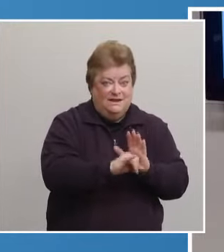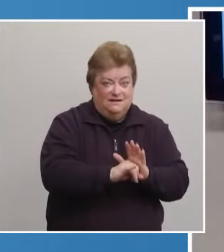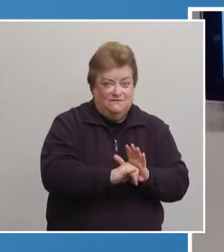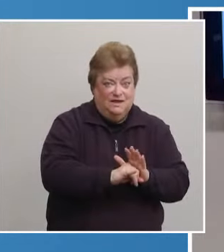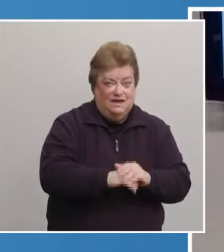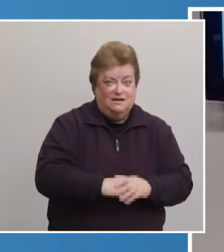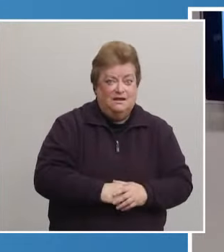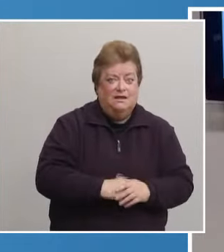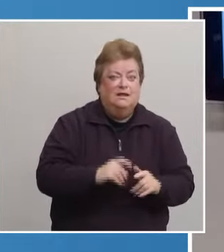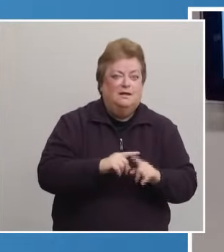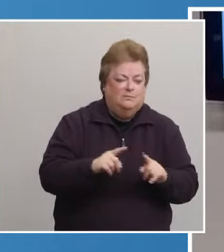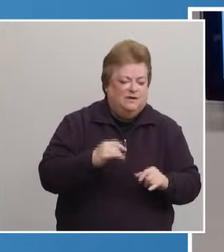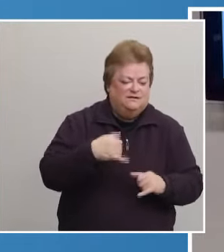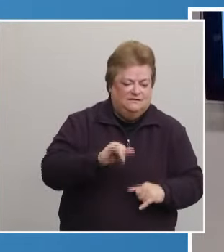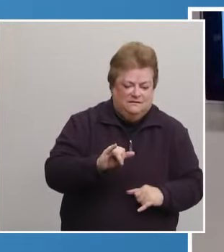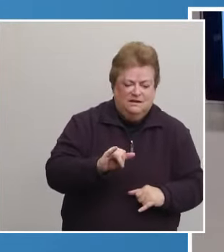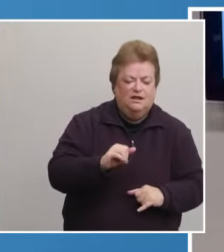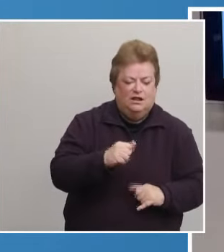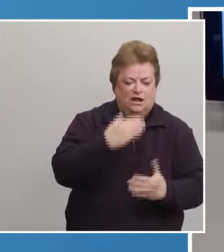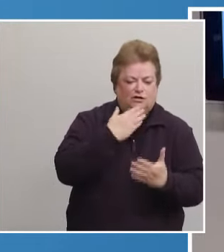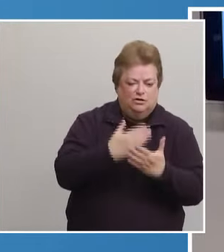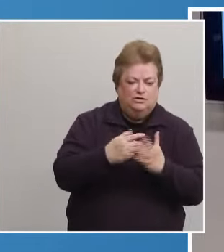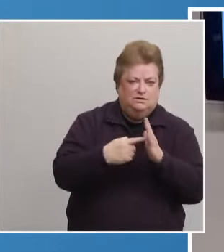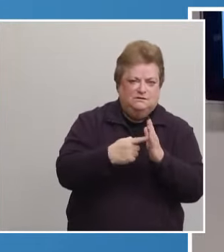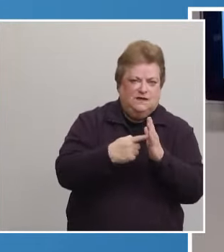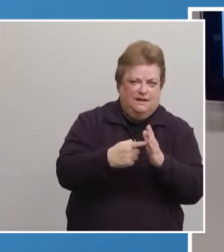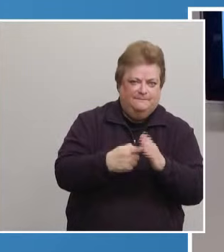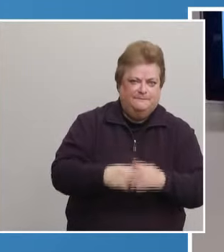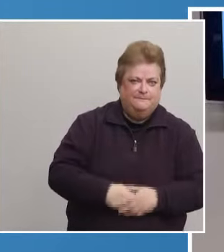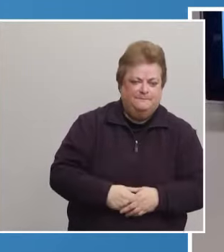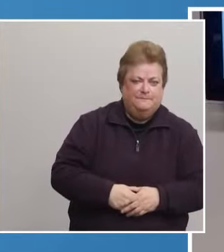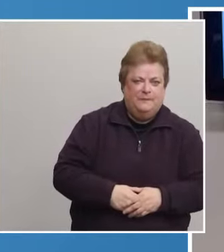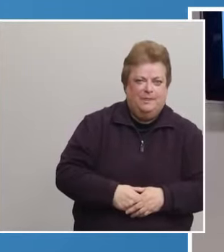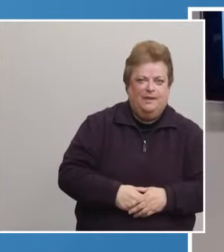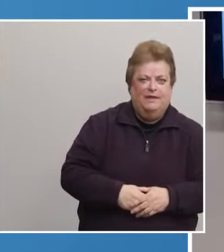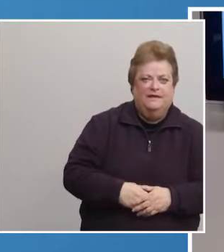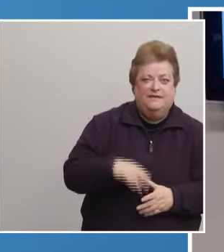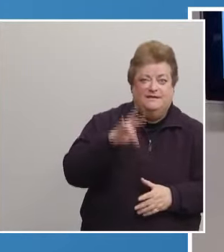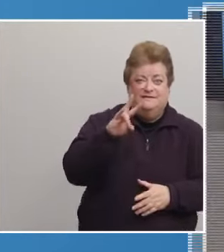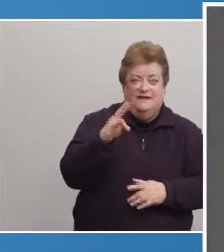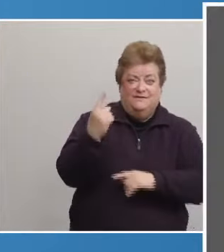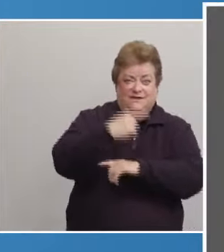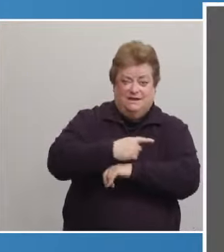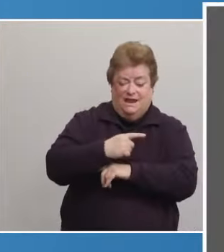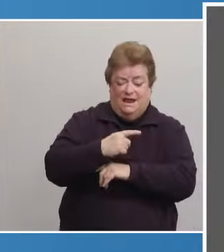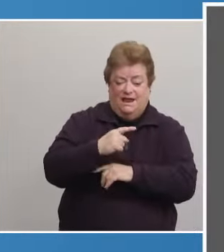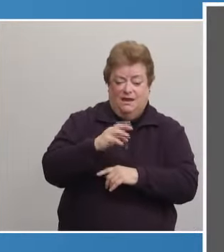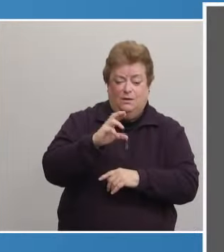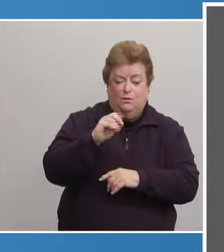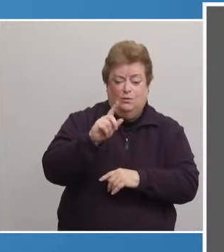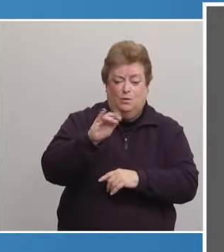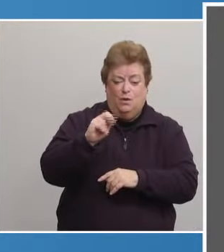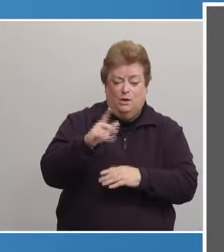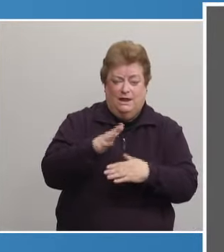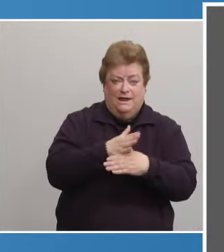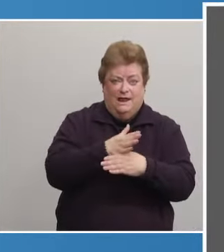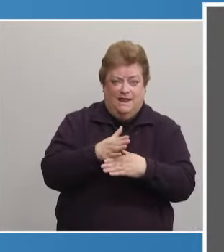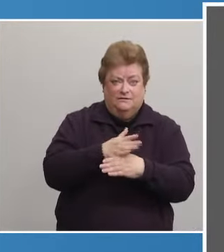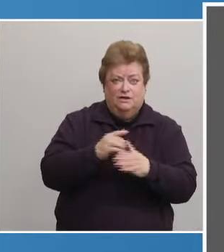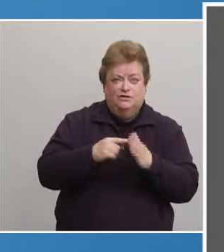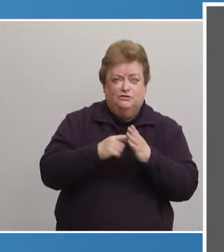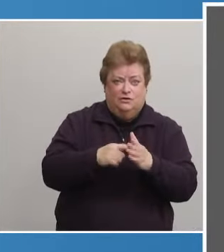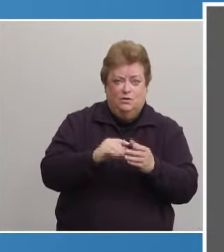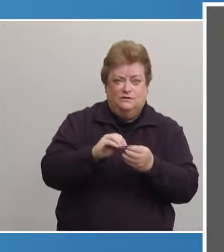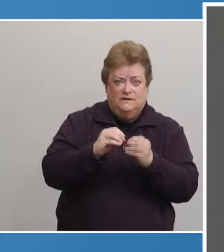this is still a very welcome sign. Looking at the seven-day rolling average of new cases shows the overall